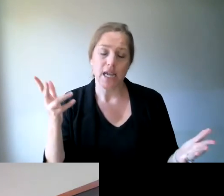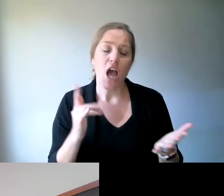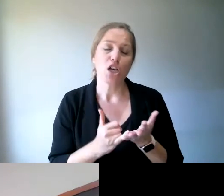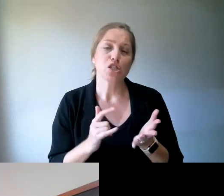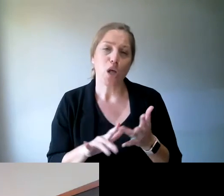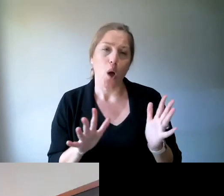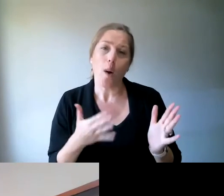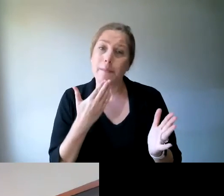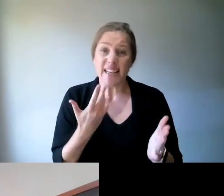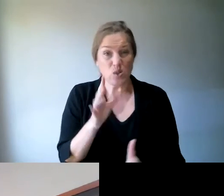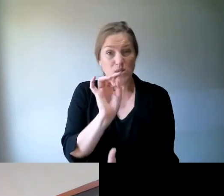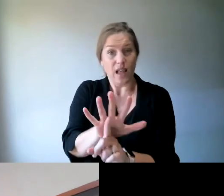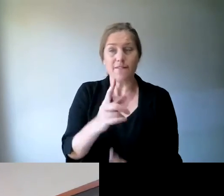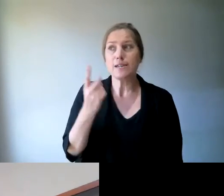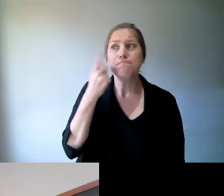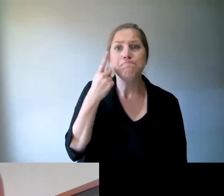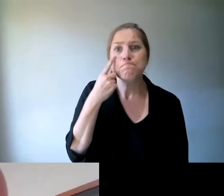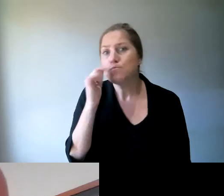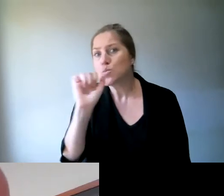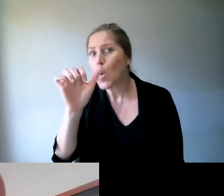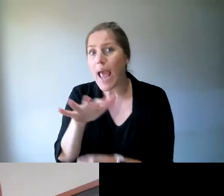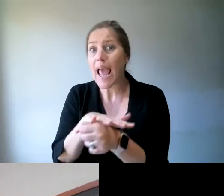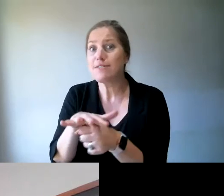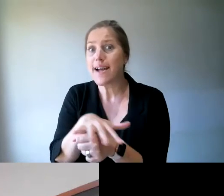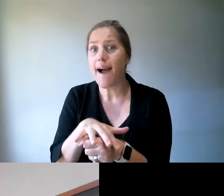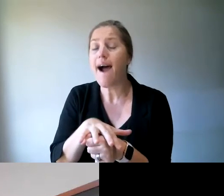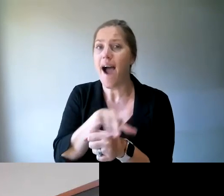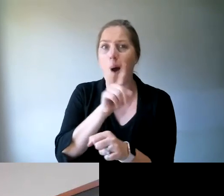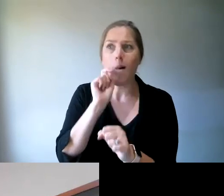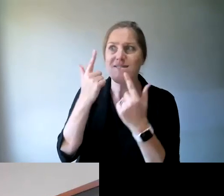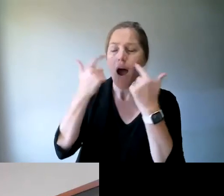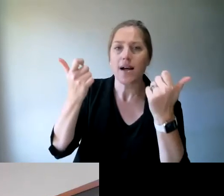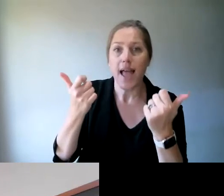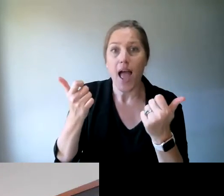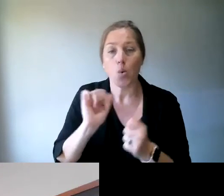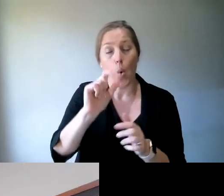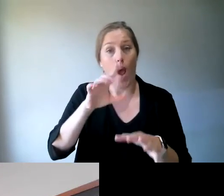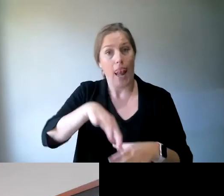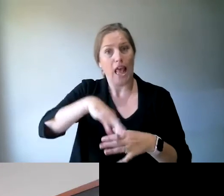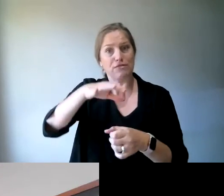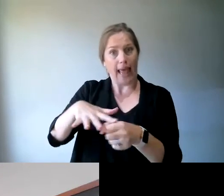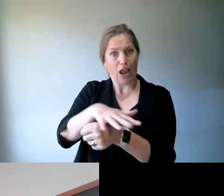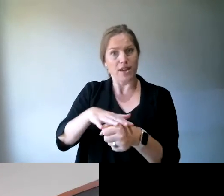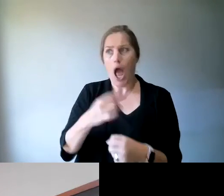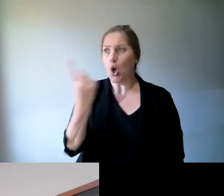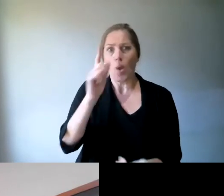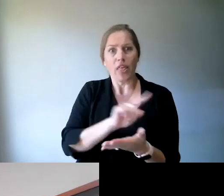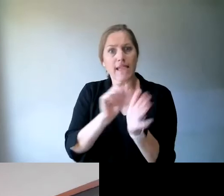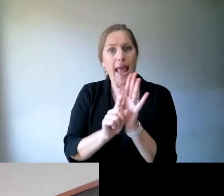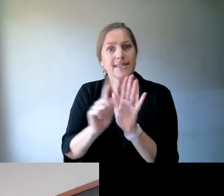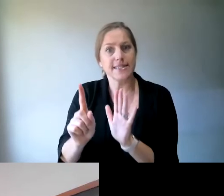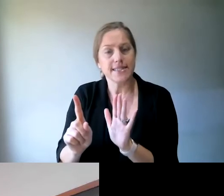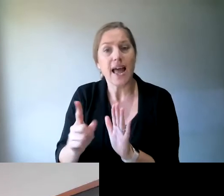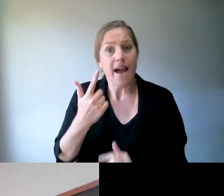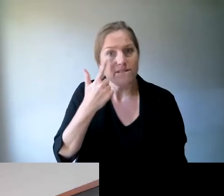to keep an eye on that eventually you will find out, but find out what electorate you're in, find out who your candidates are, find out how to